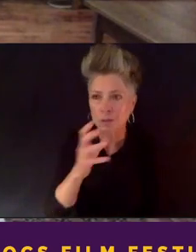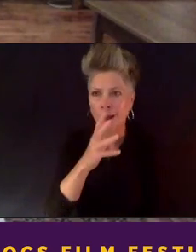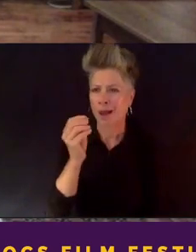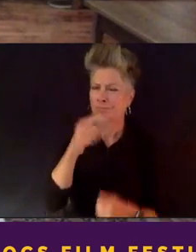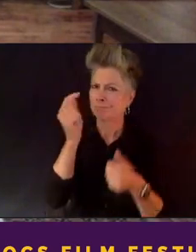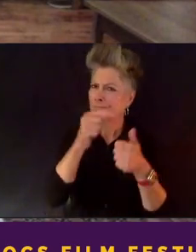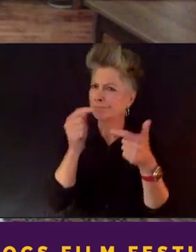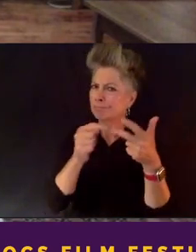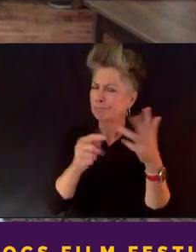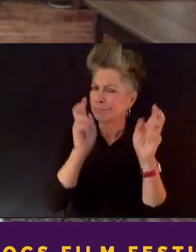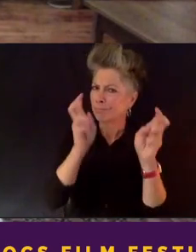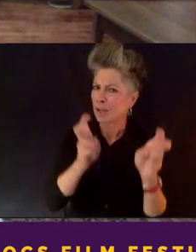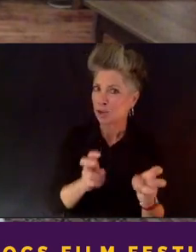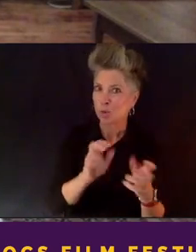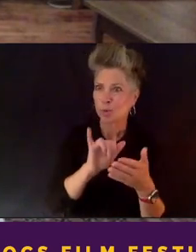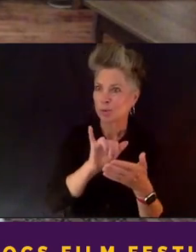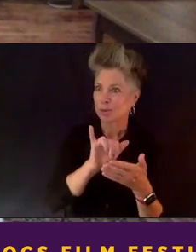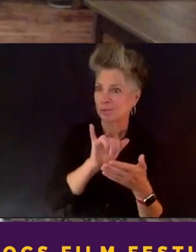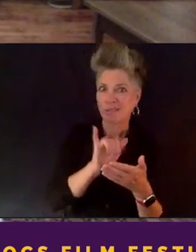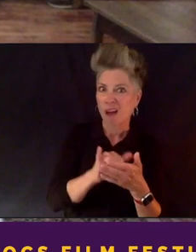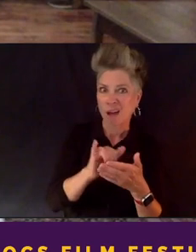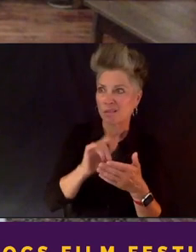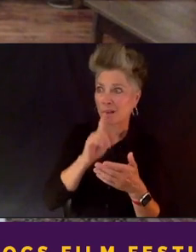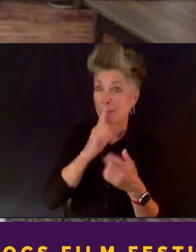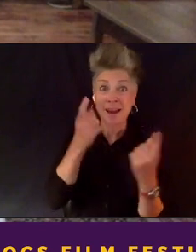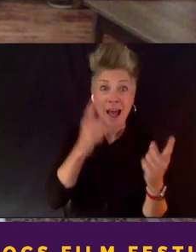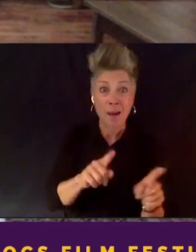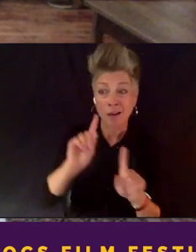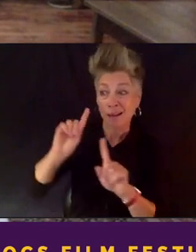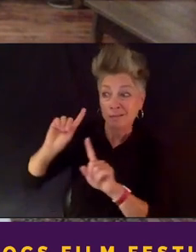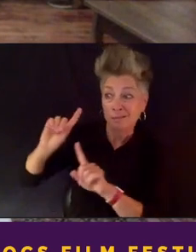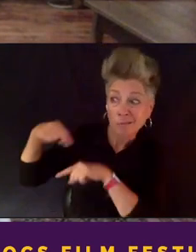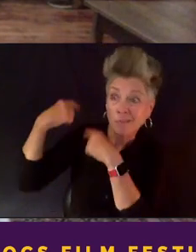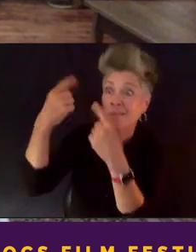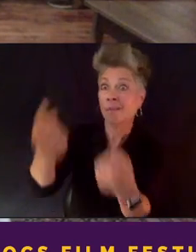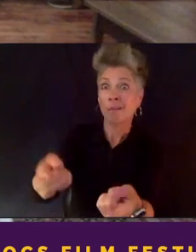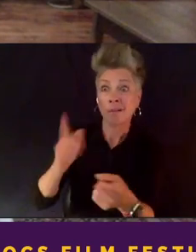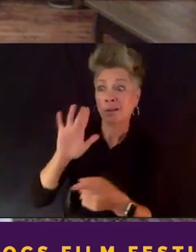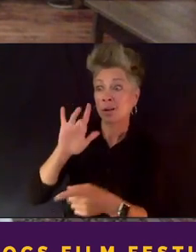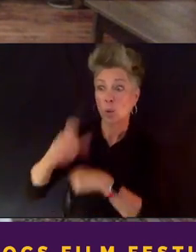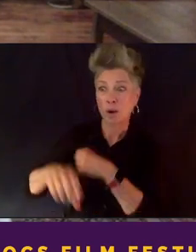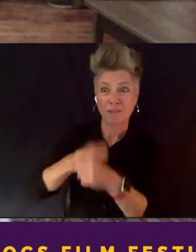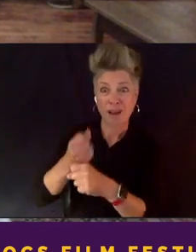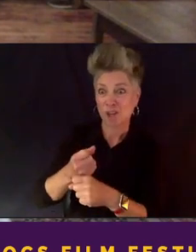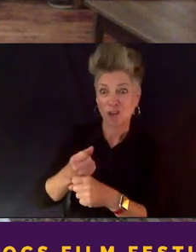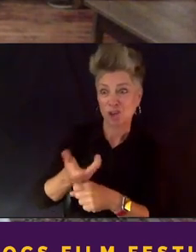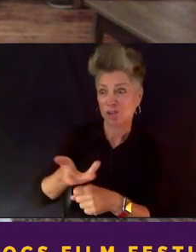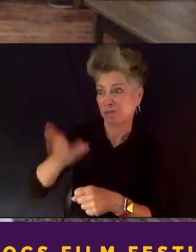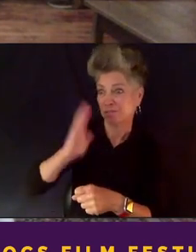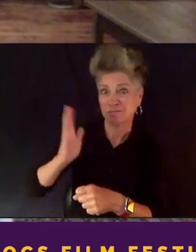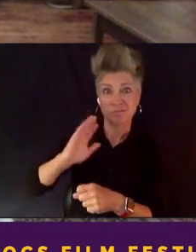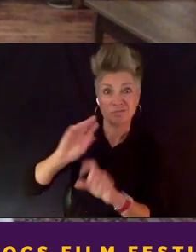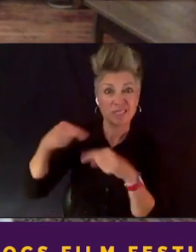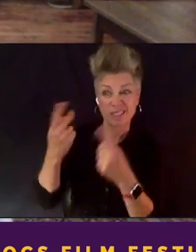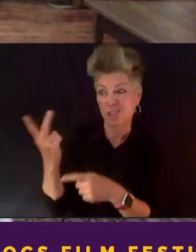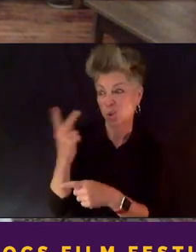together, you know, 25 years together ago when we did slam. So I think that